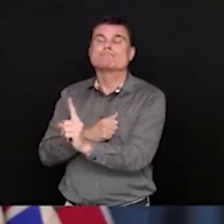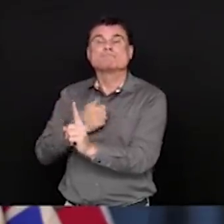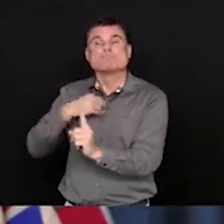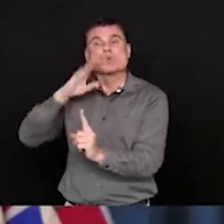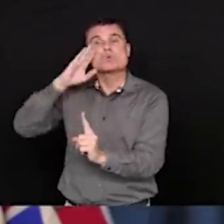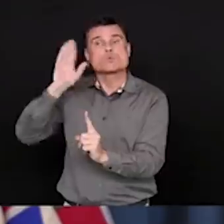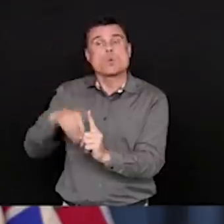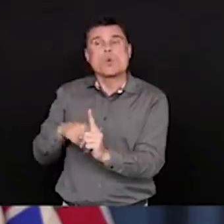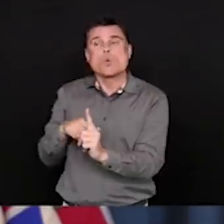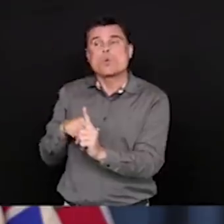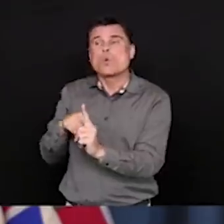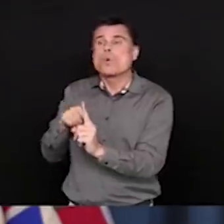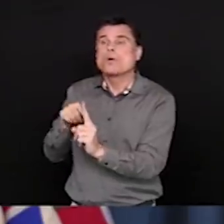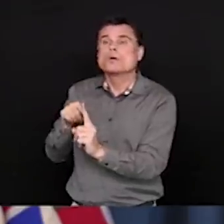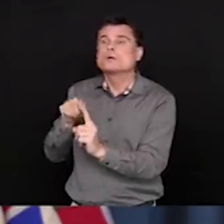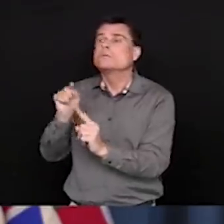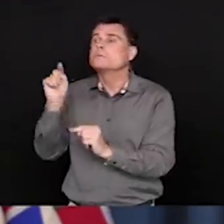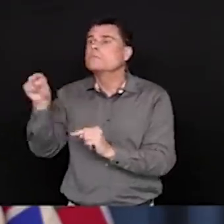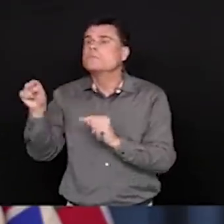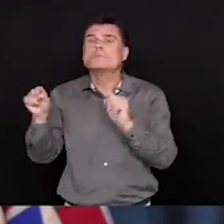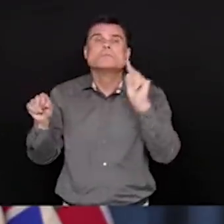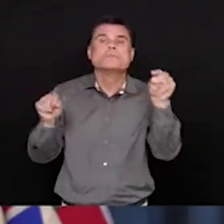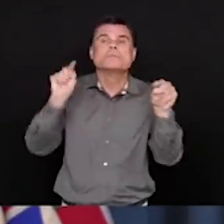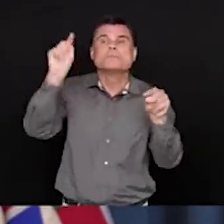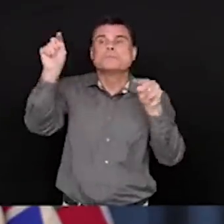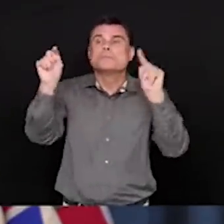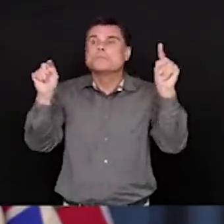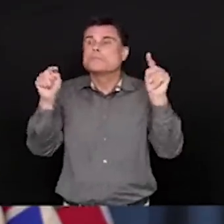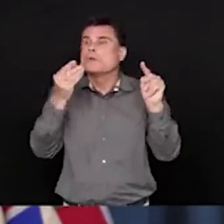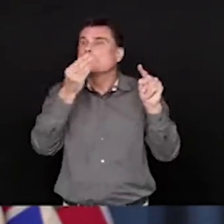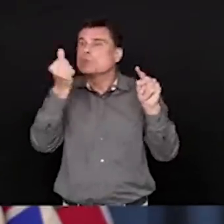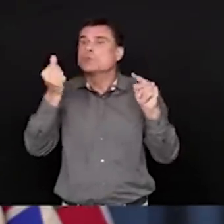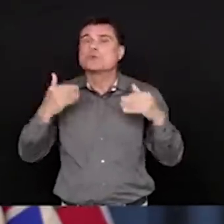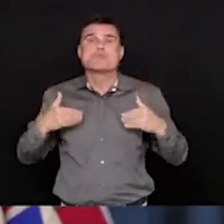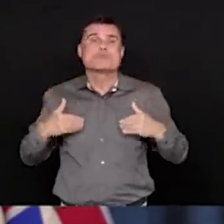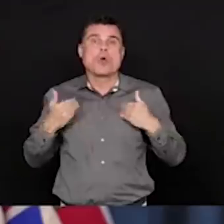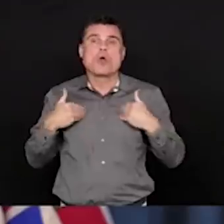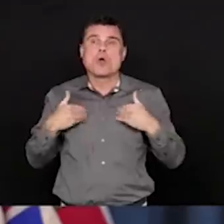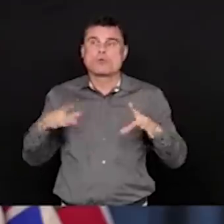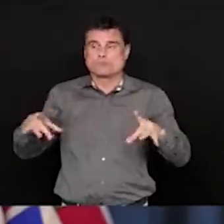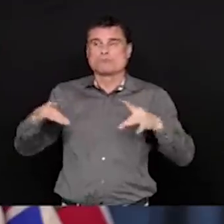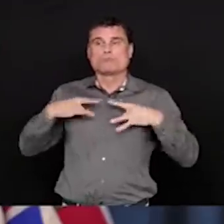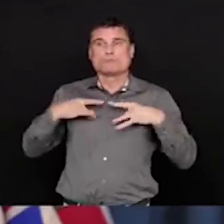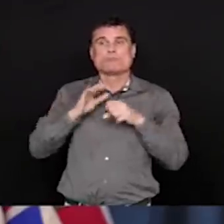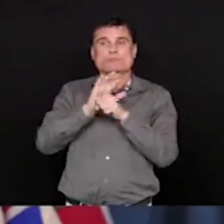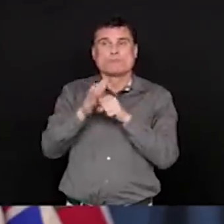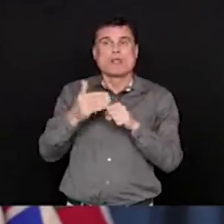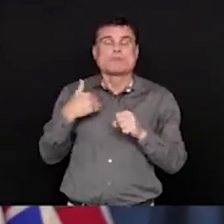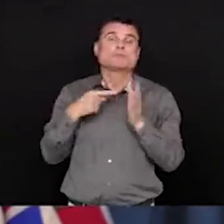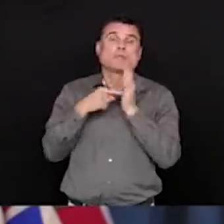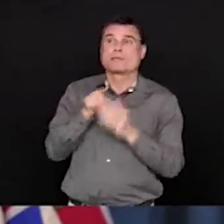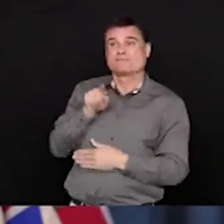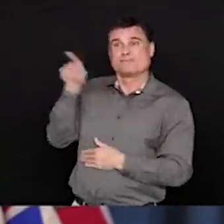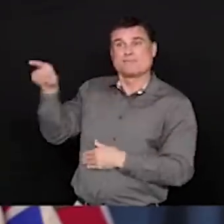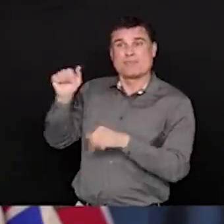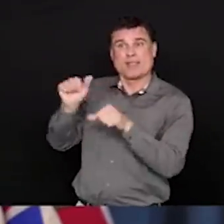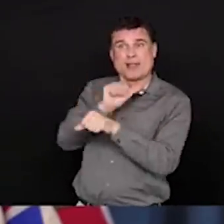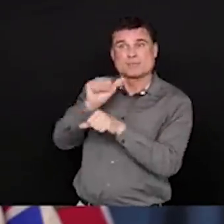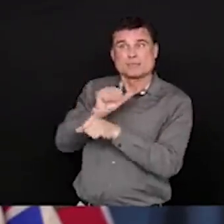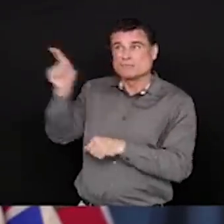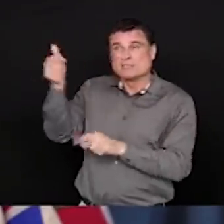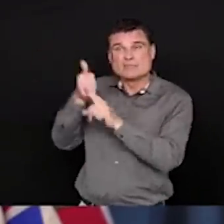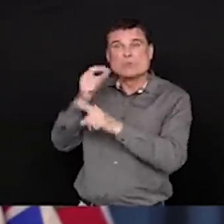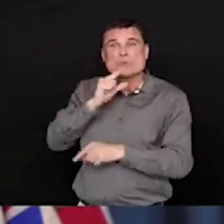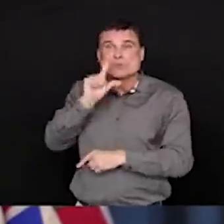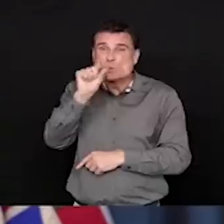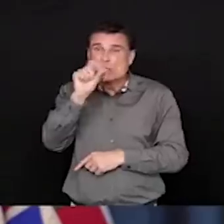someone in their 20s who has unfortunately died in Alberta over the last few days. So, is, young people